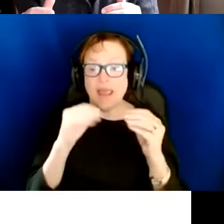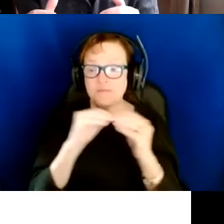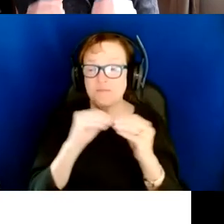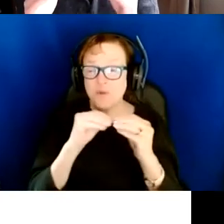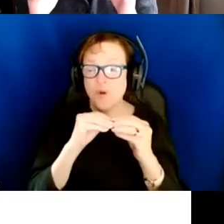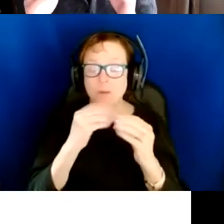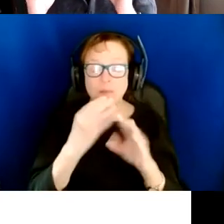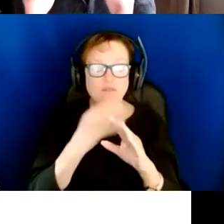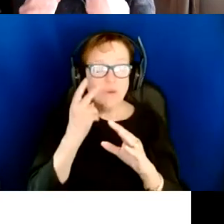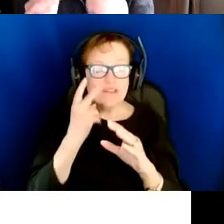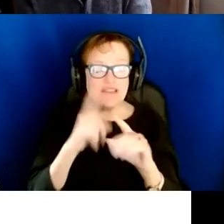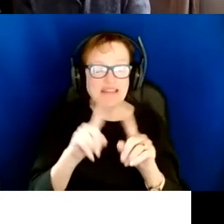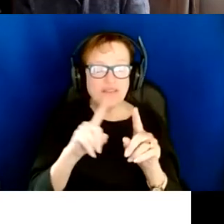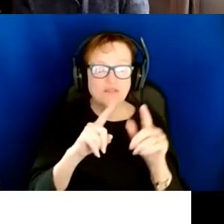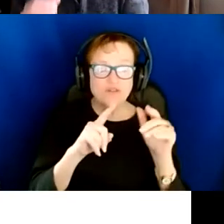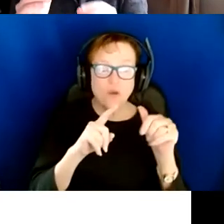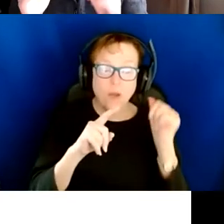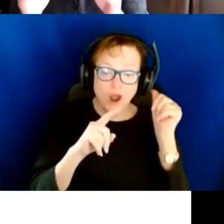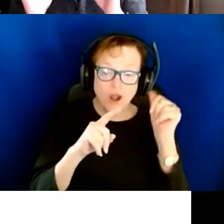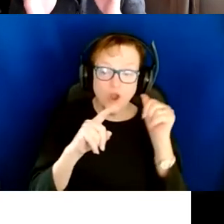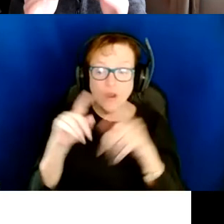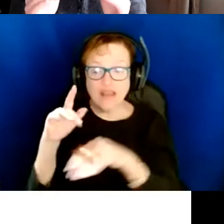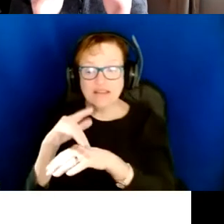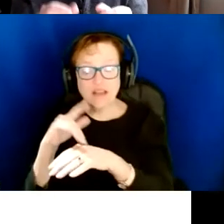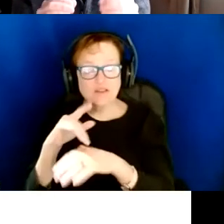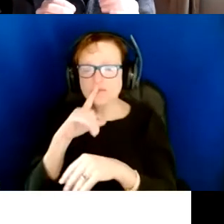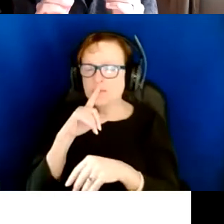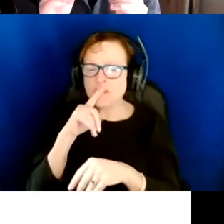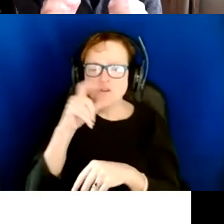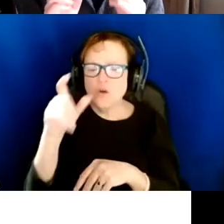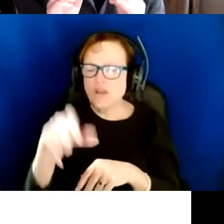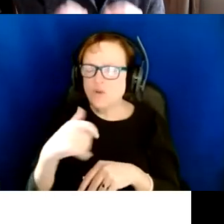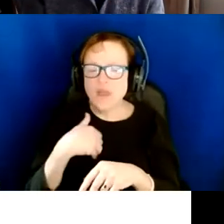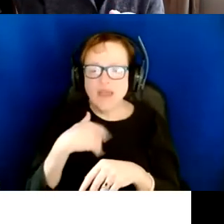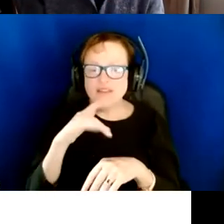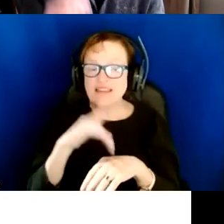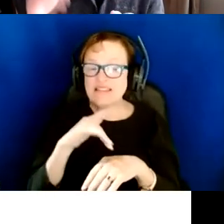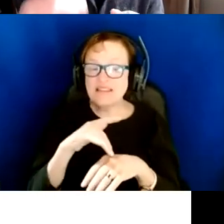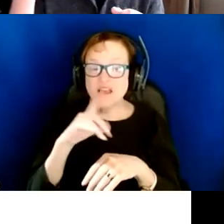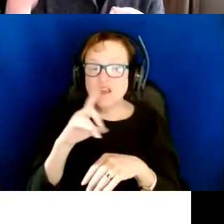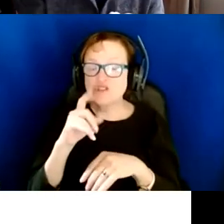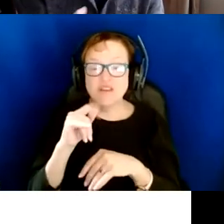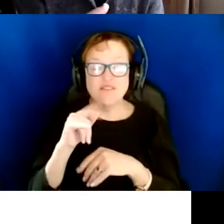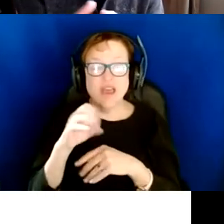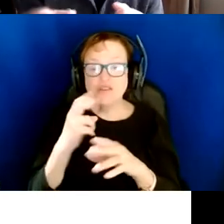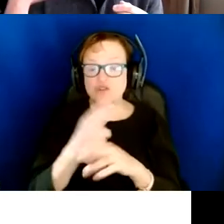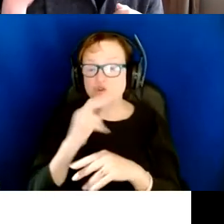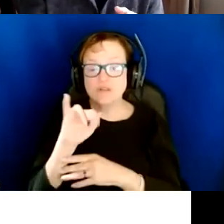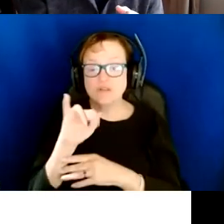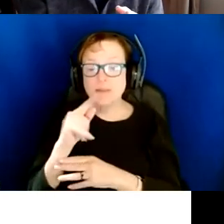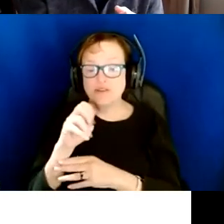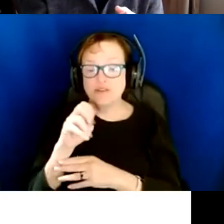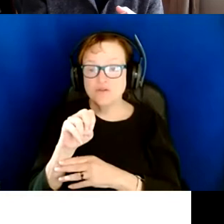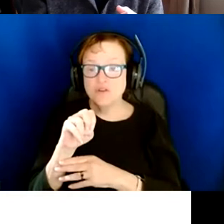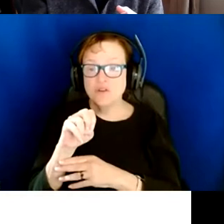touch i want to make very clear that you don't have to have a touch device in order to use image some people come to our website and they